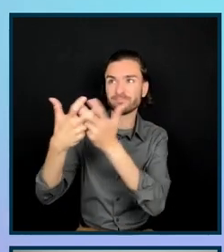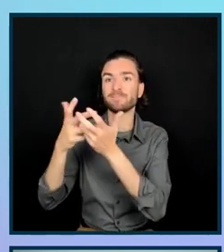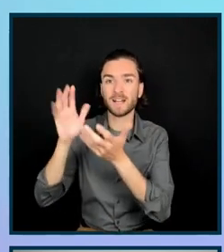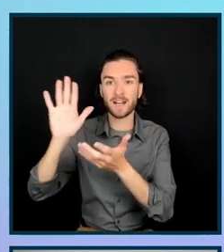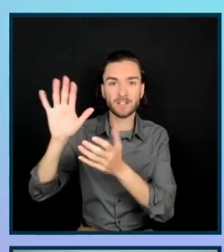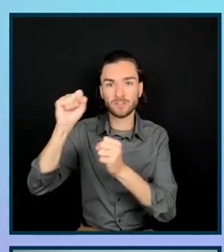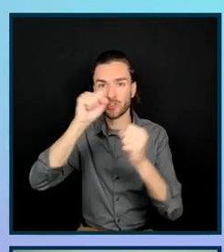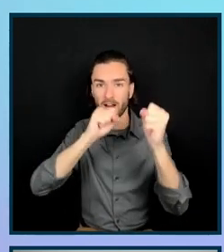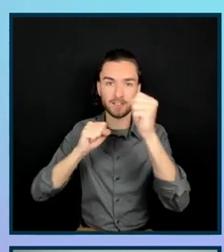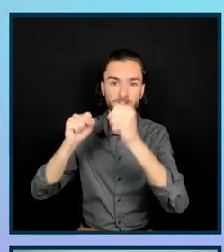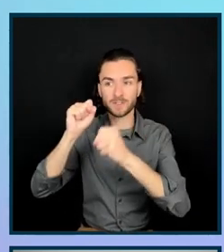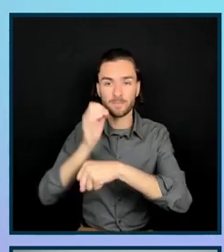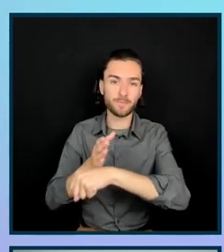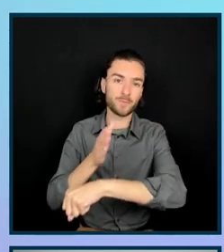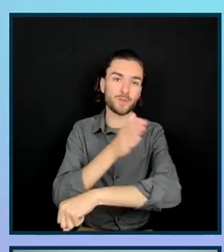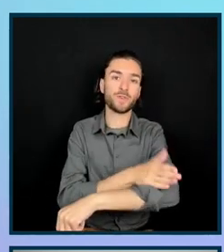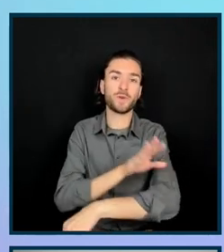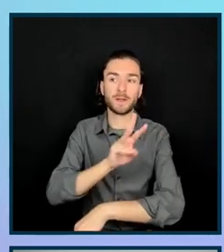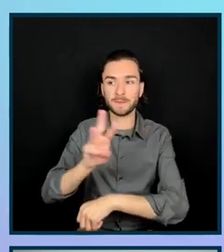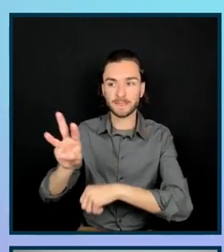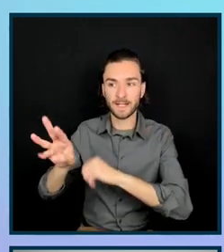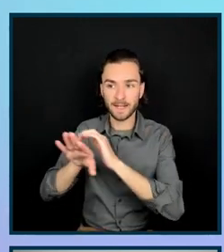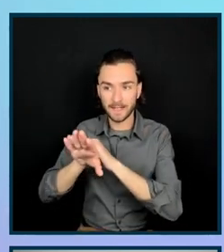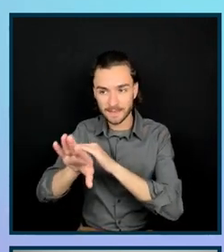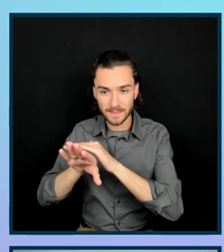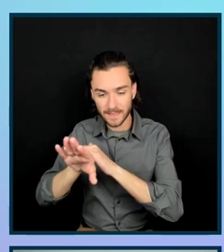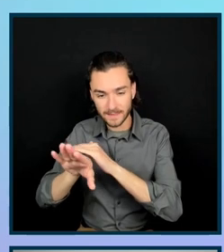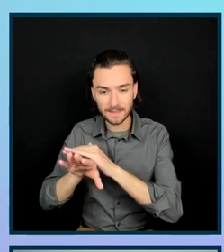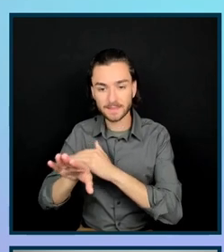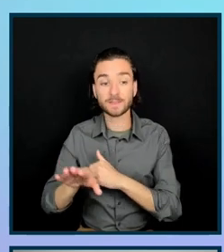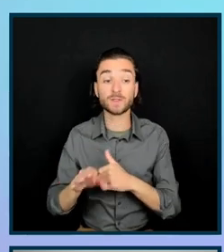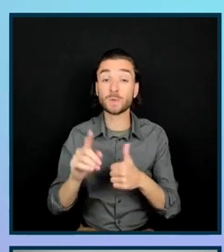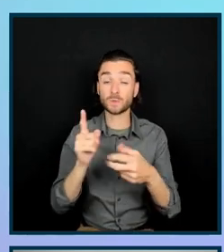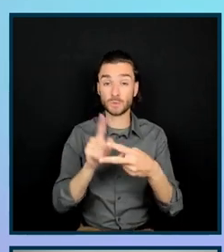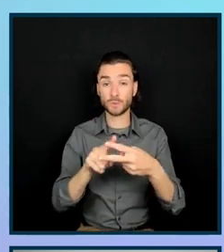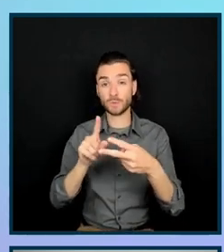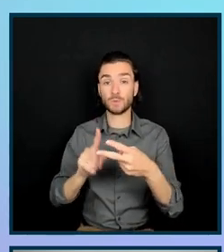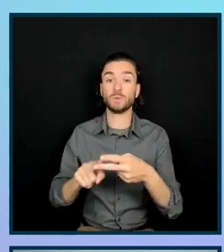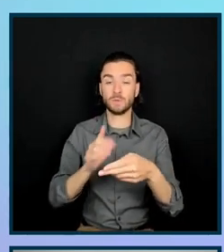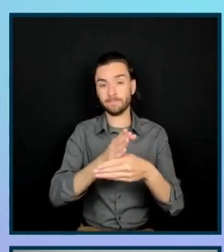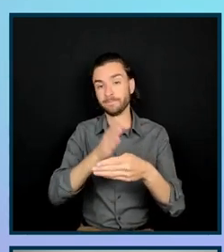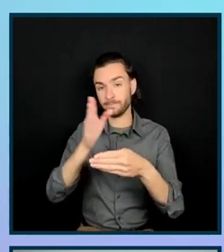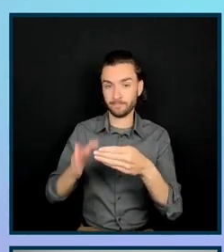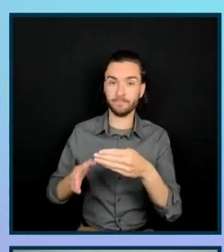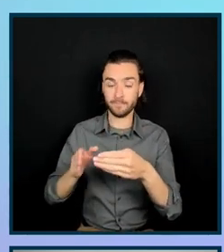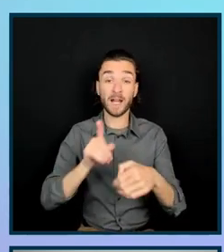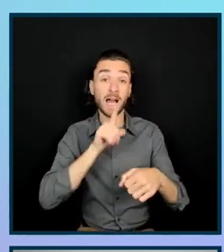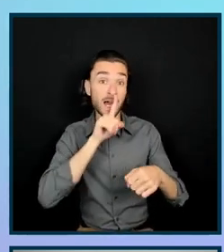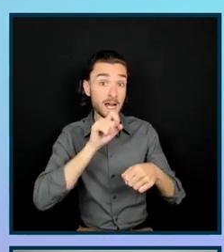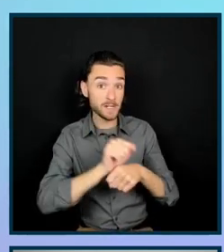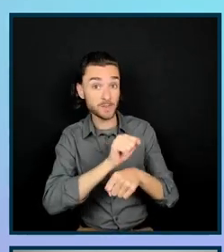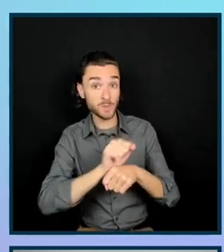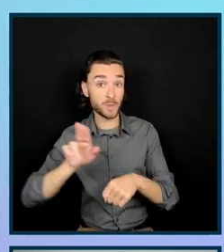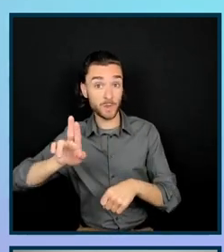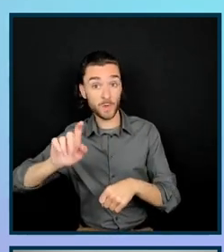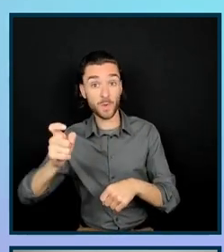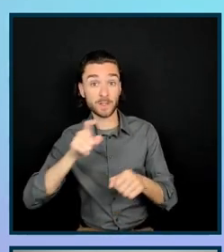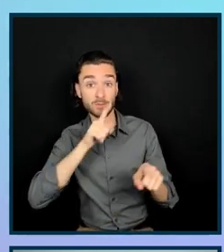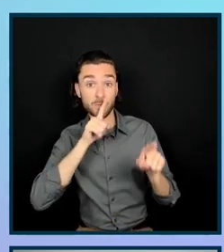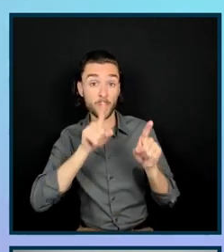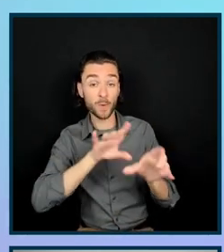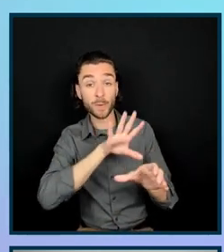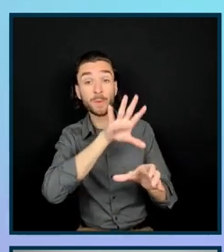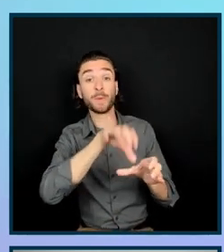accessible. So overall, we had two deliverables. First, an actionable UX report, which covered the results of the usability